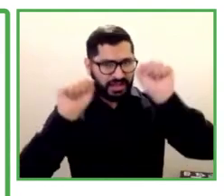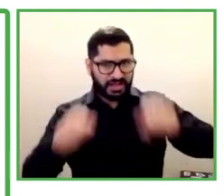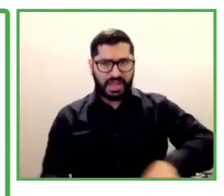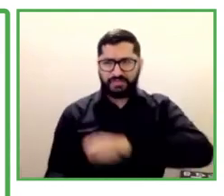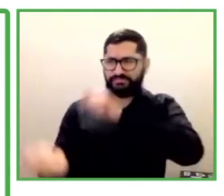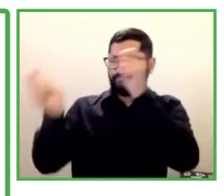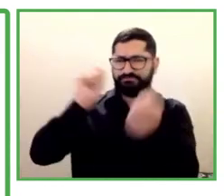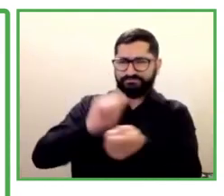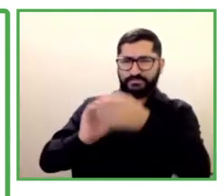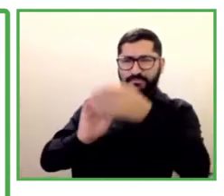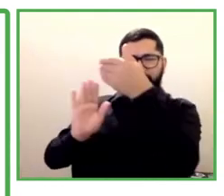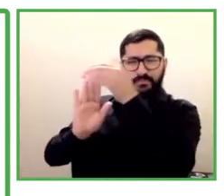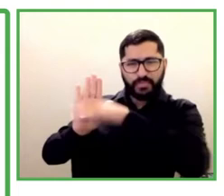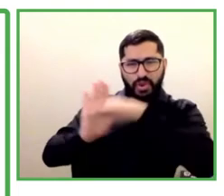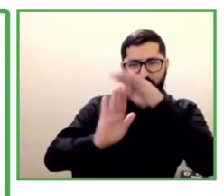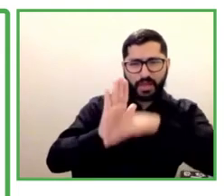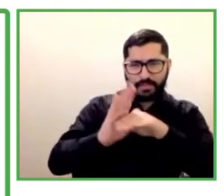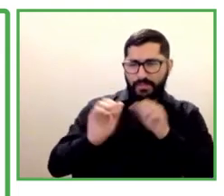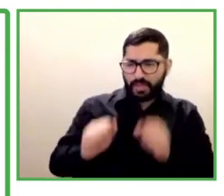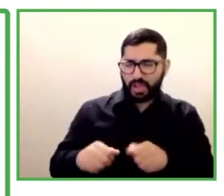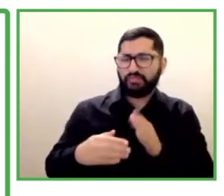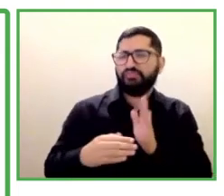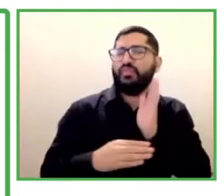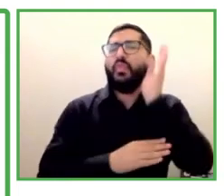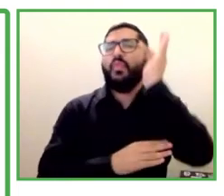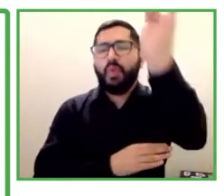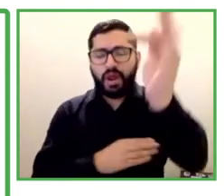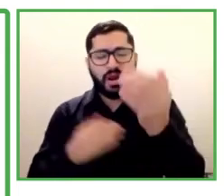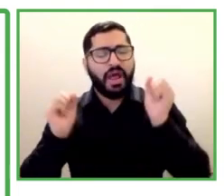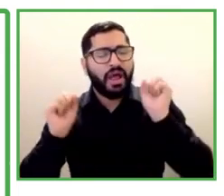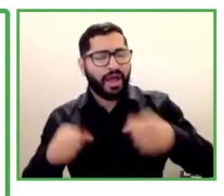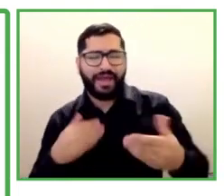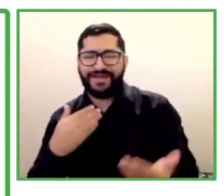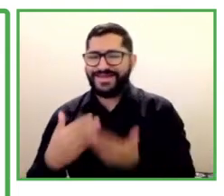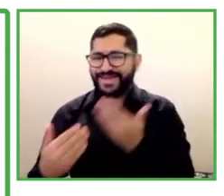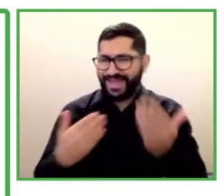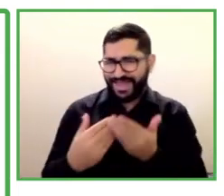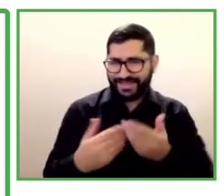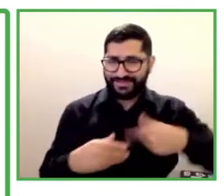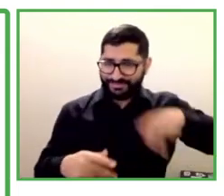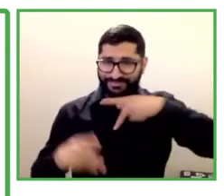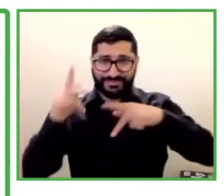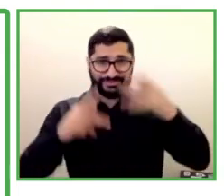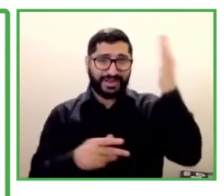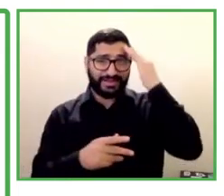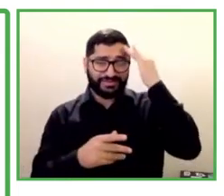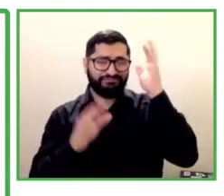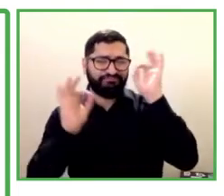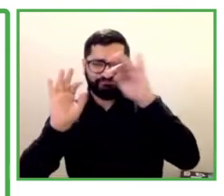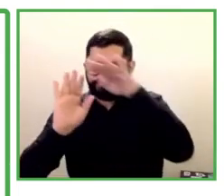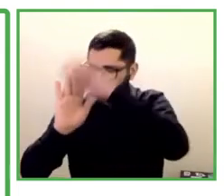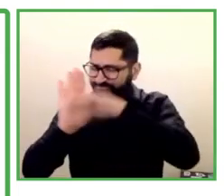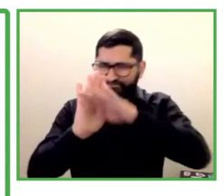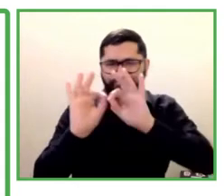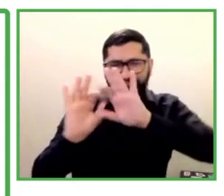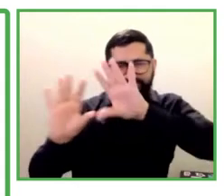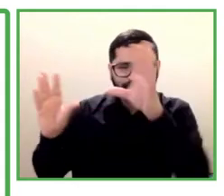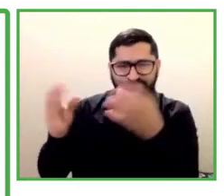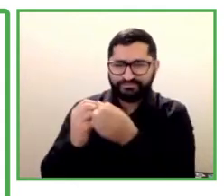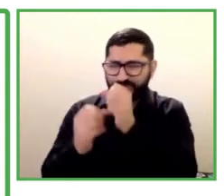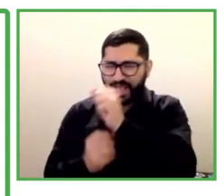accessible content app Venká, which was the first fully accessible Brazilian cell phone app. Released in